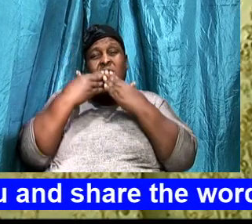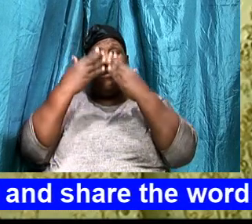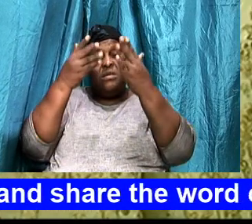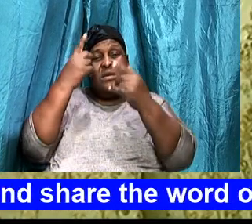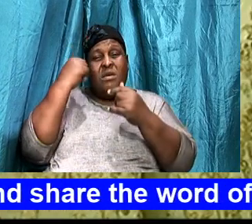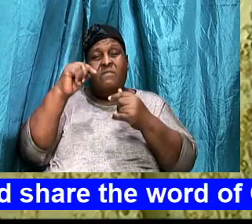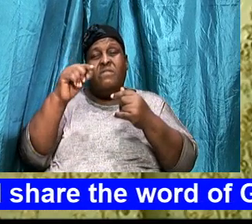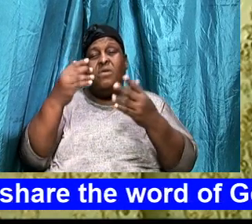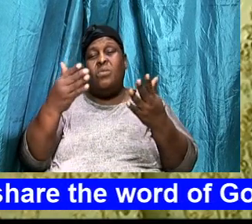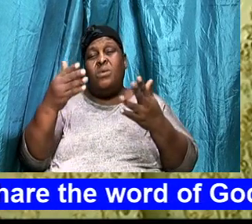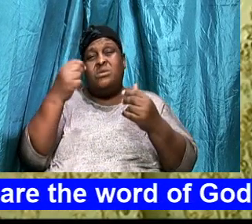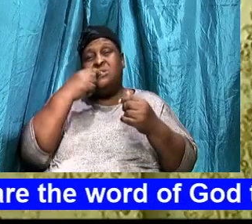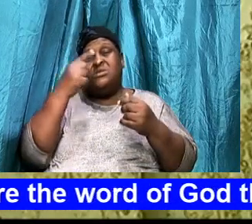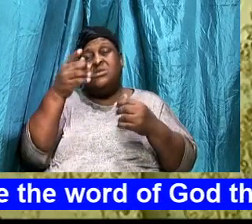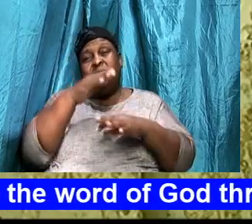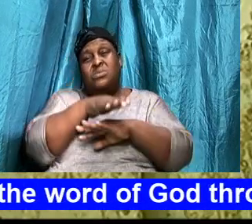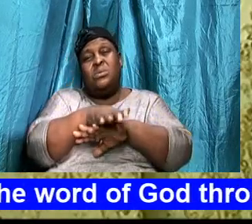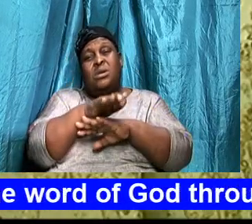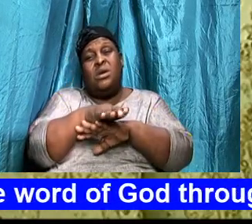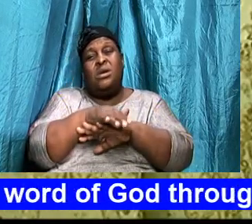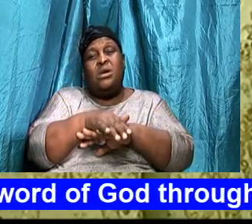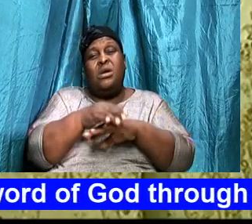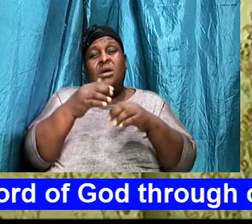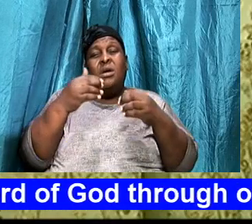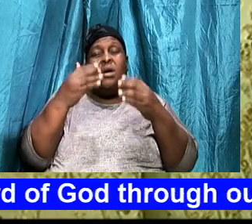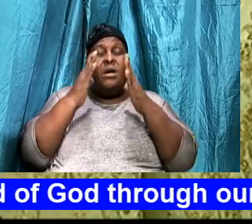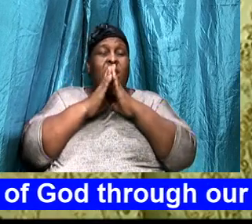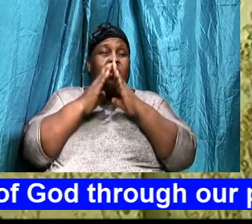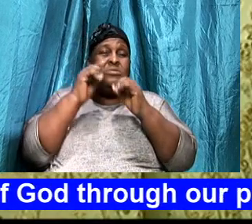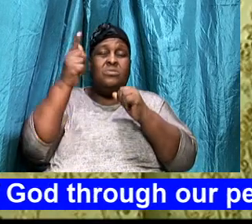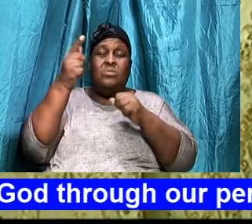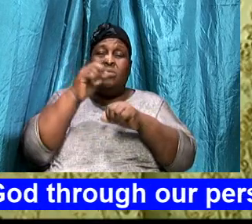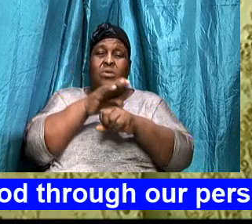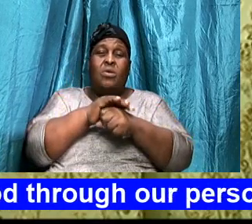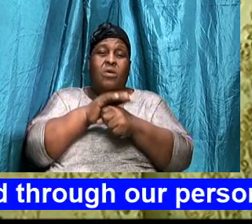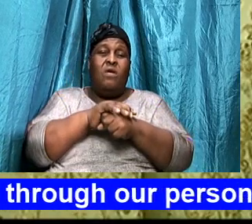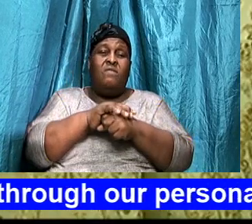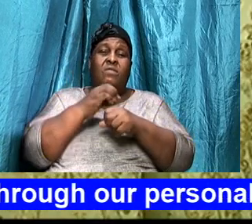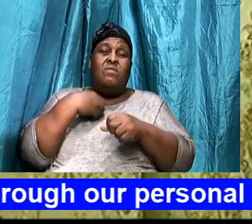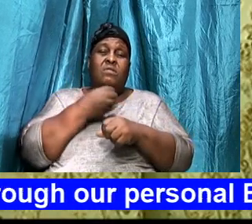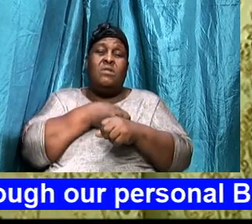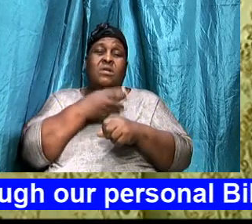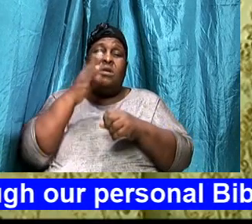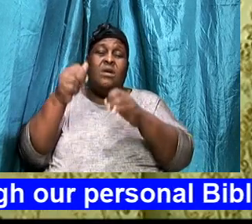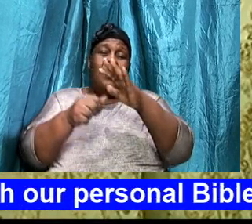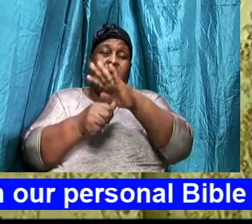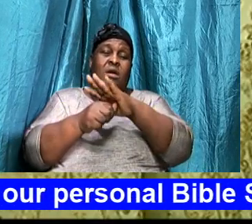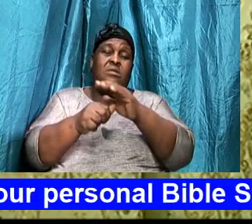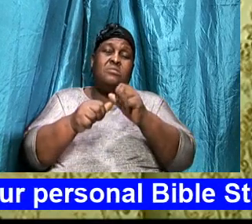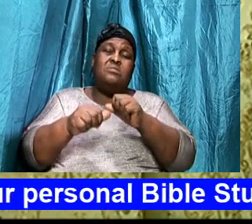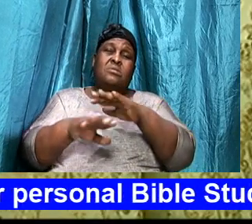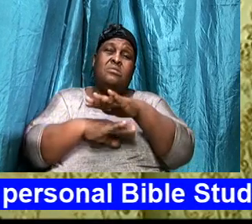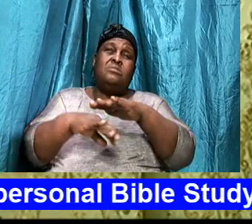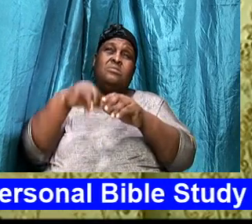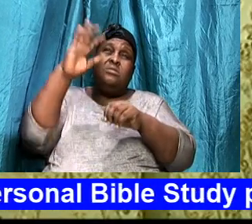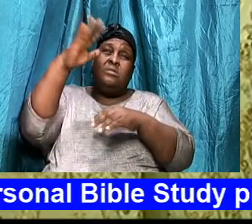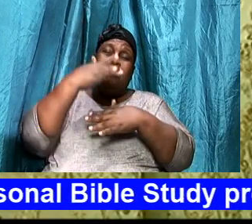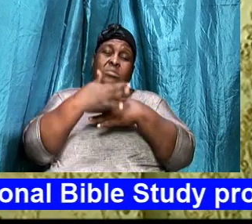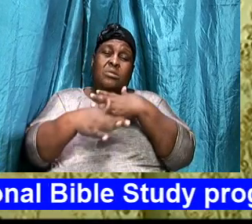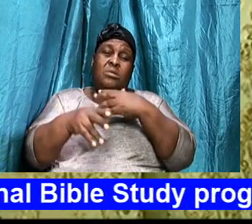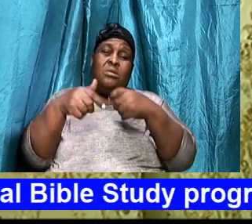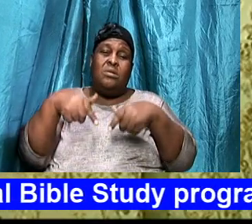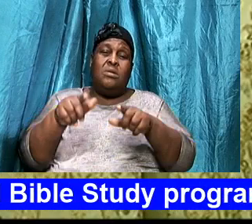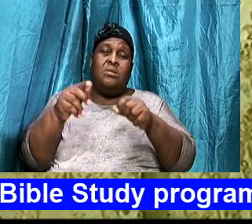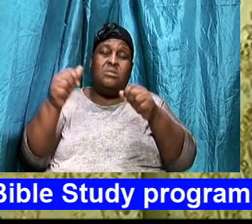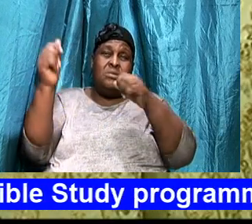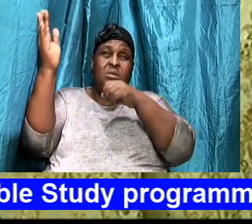said tonight, We ask that you cover us, Your people with your spirit, And that you hide us, Underneath your blood, That you let